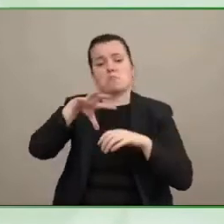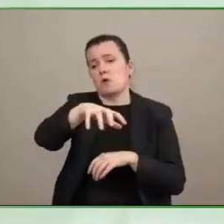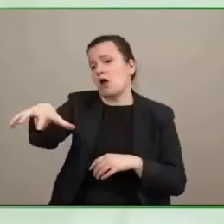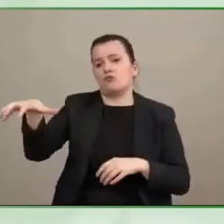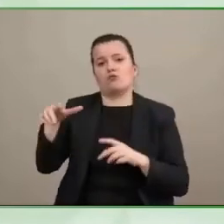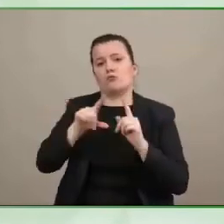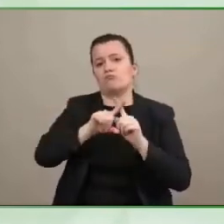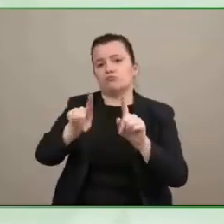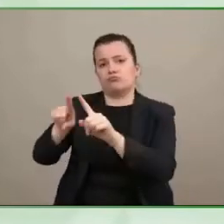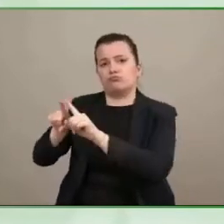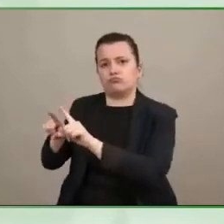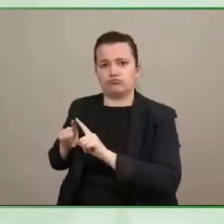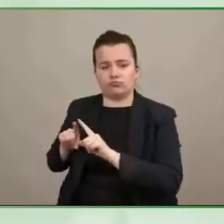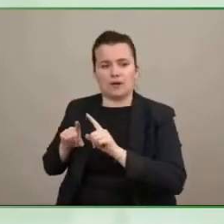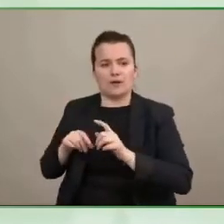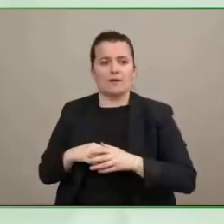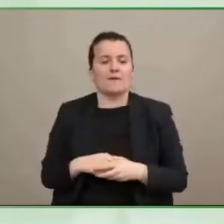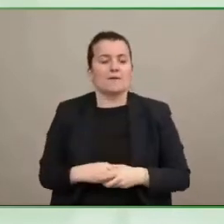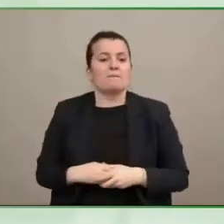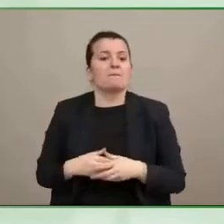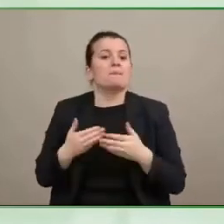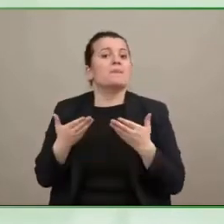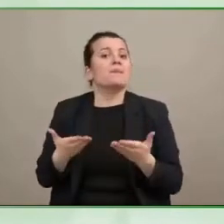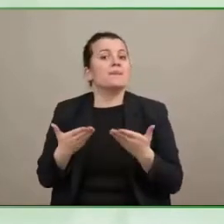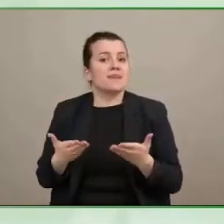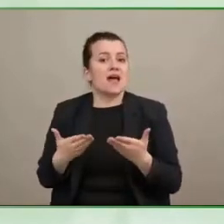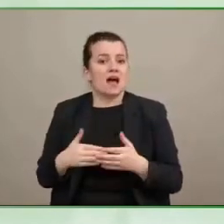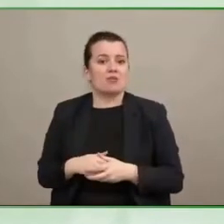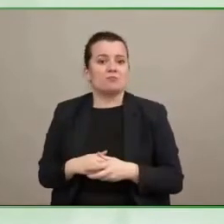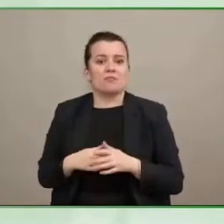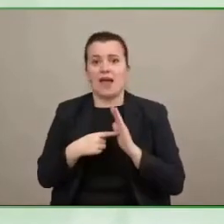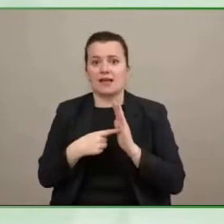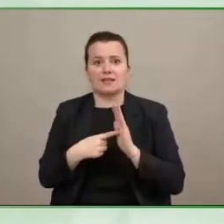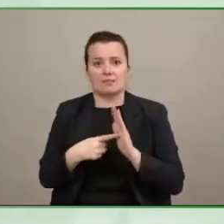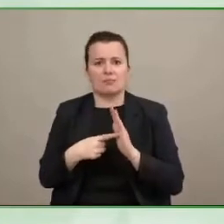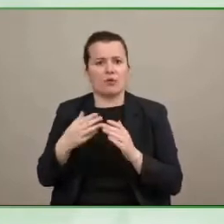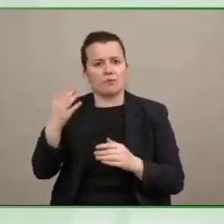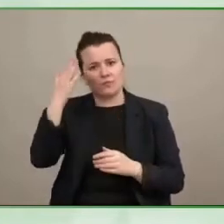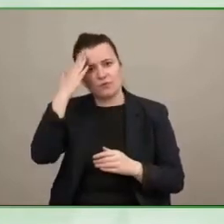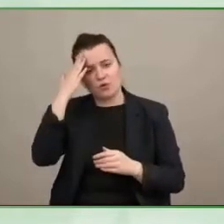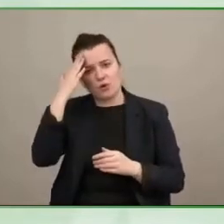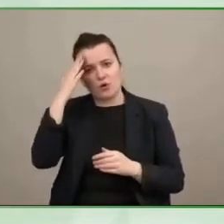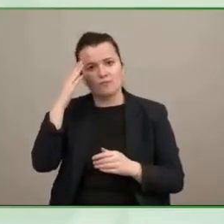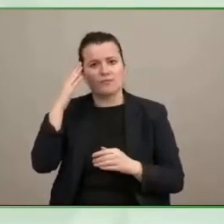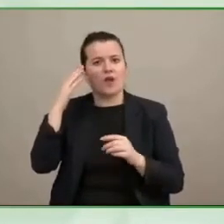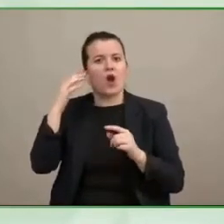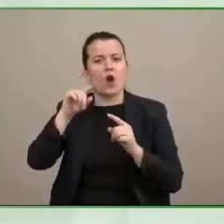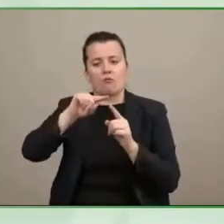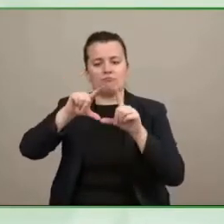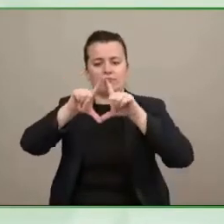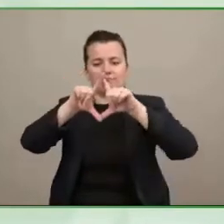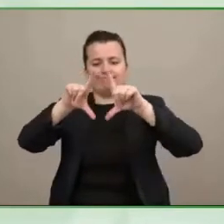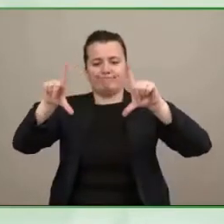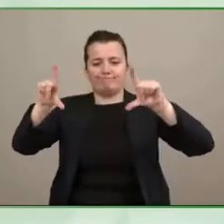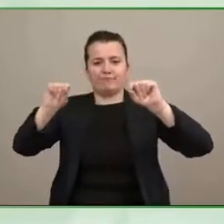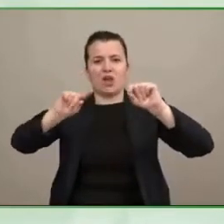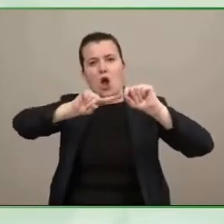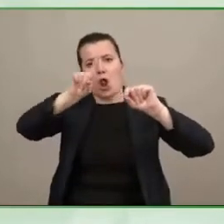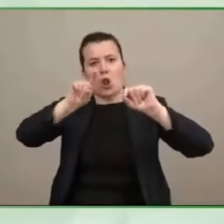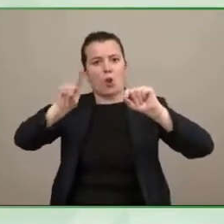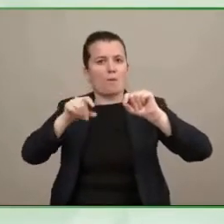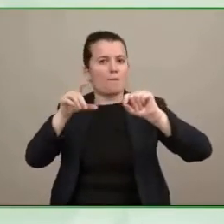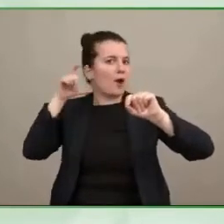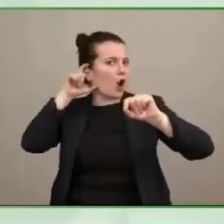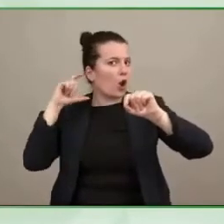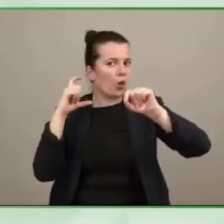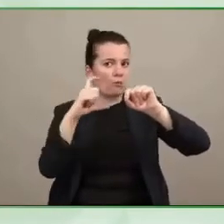now i'm trying to bring induction loops which i just described to ferries in the united states